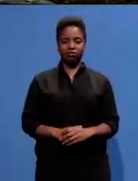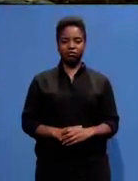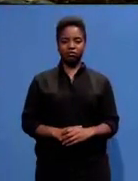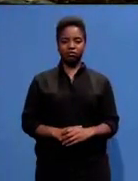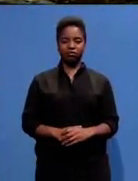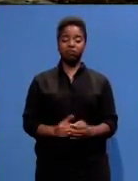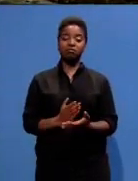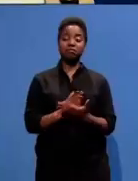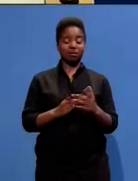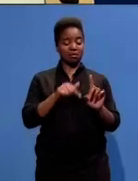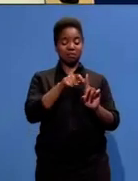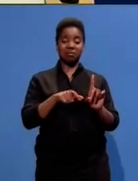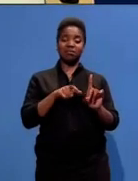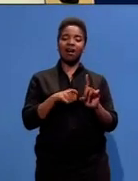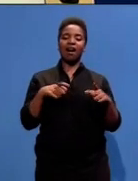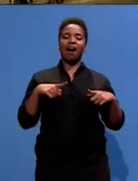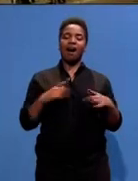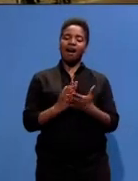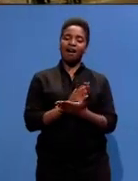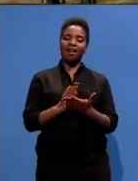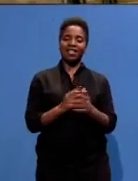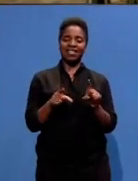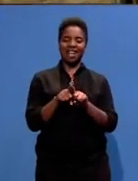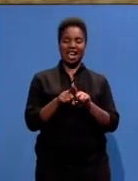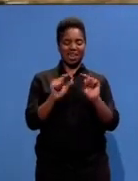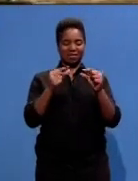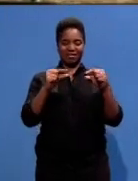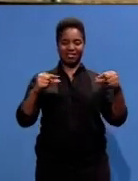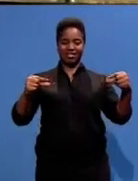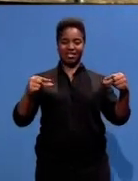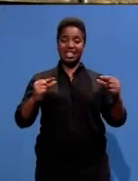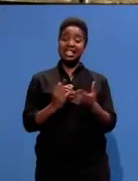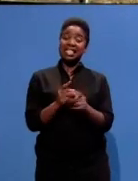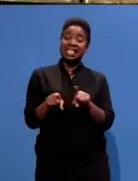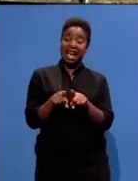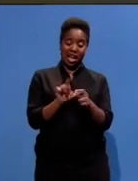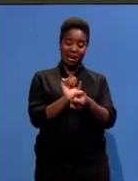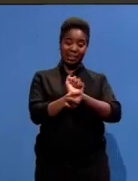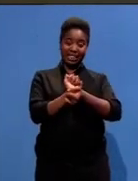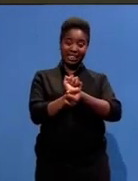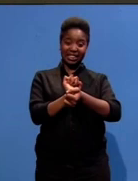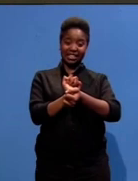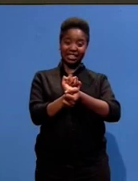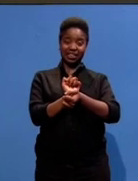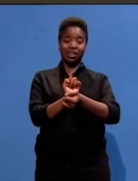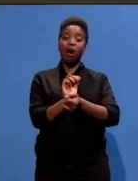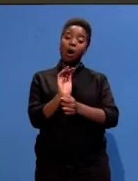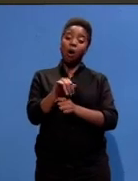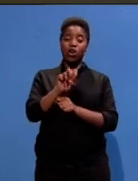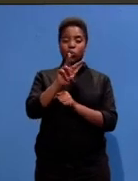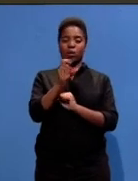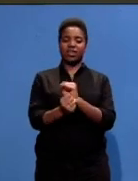Ahmed Katrada shared the same sentence as Madiva and spent almost two decades here on Robben Island.